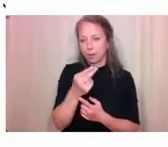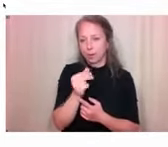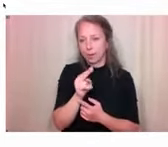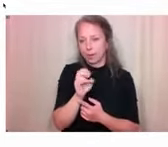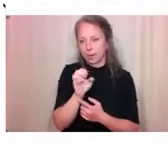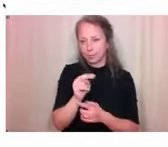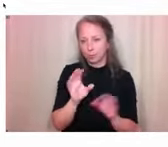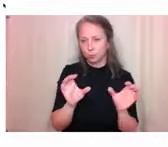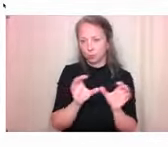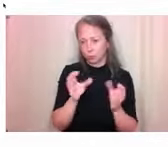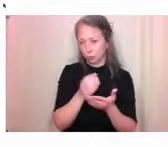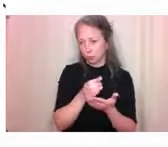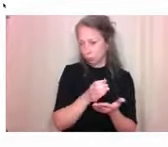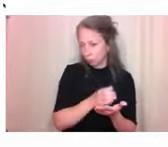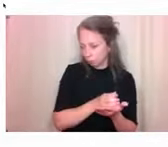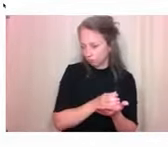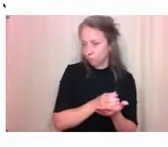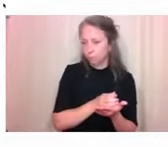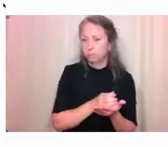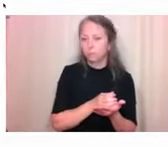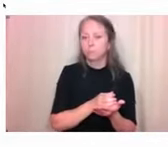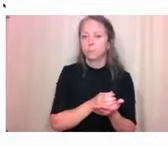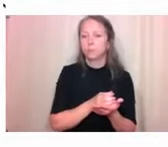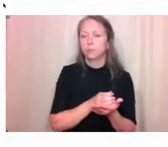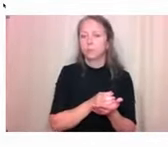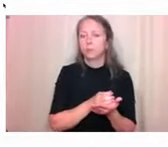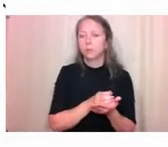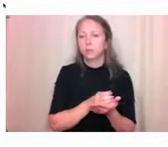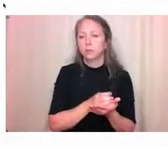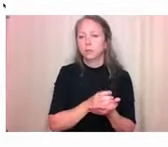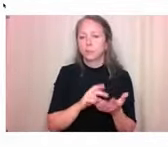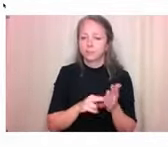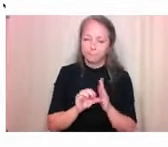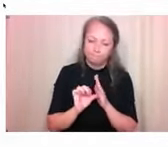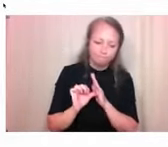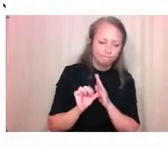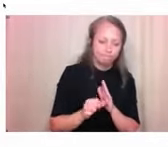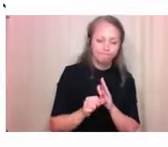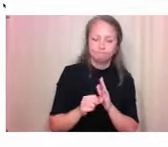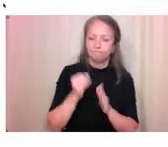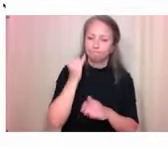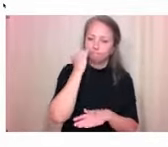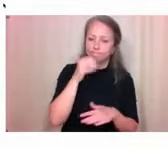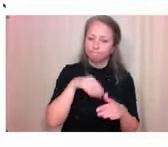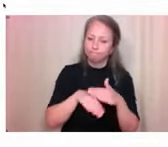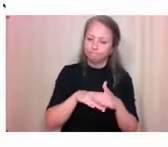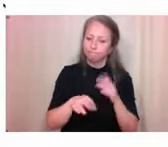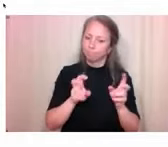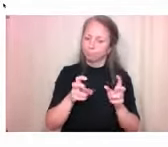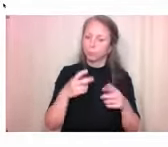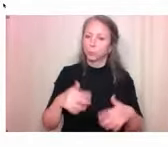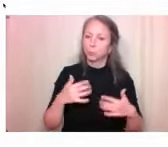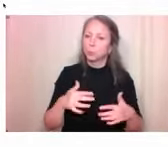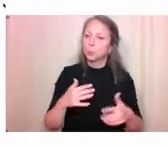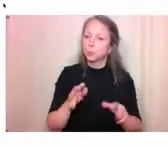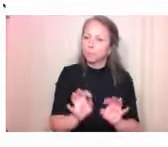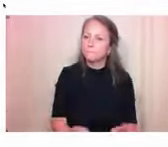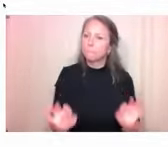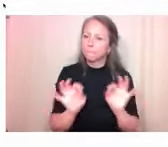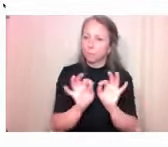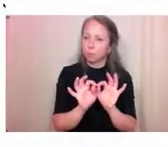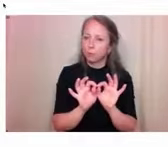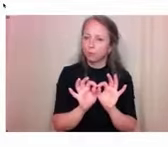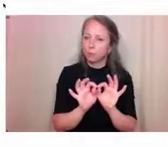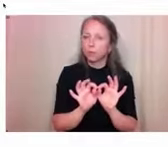to accessibility issues that you don't, you might not